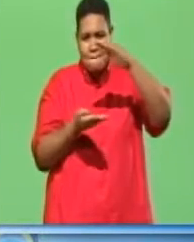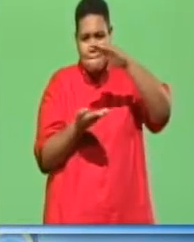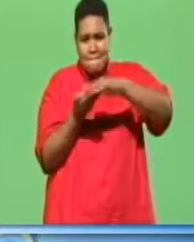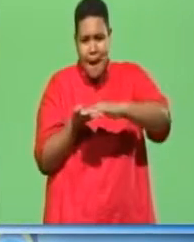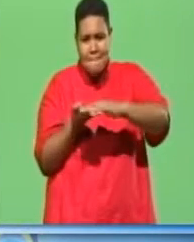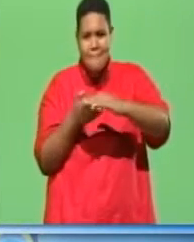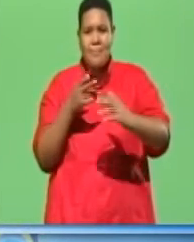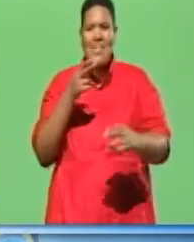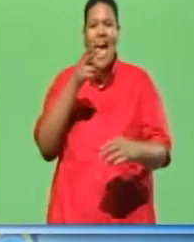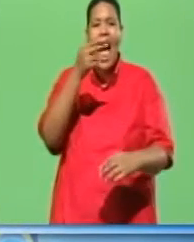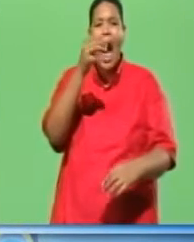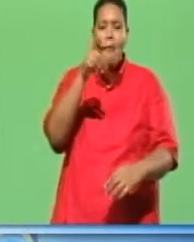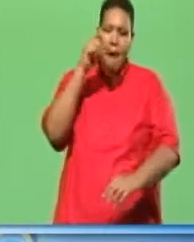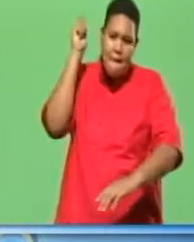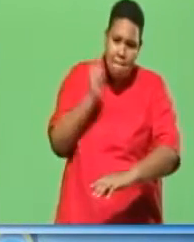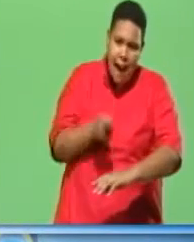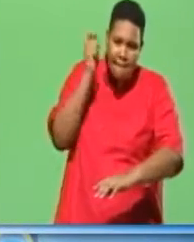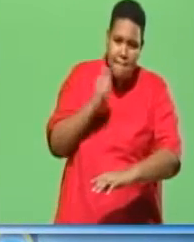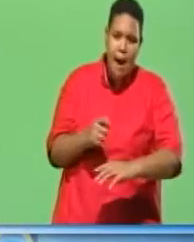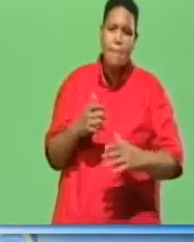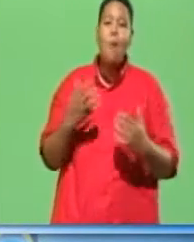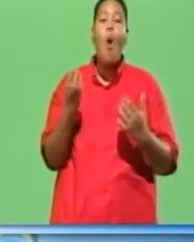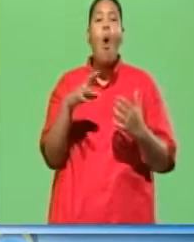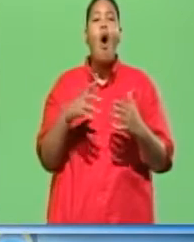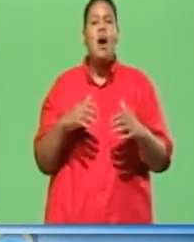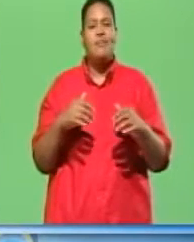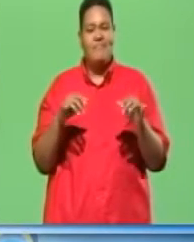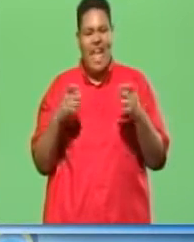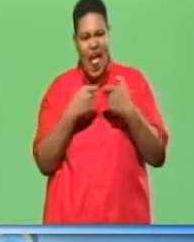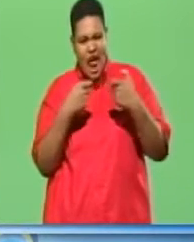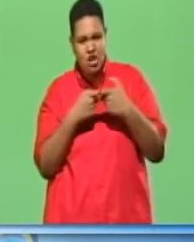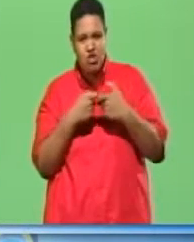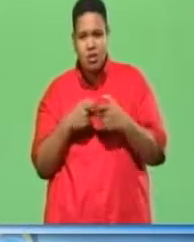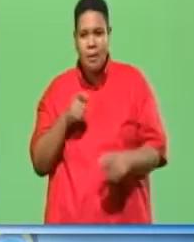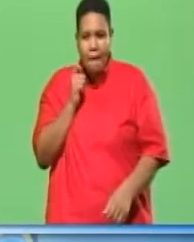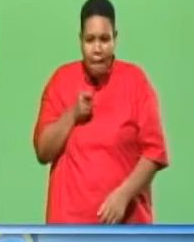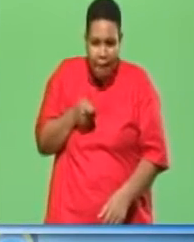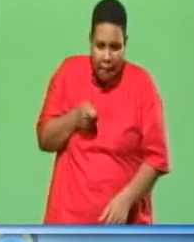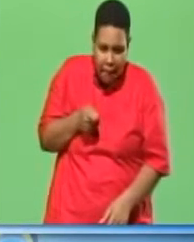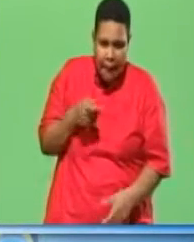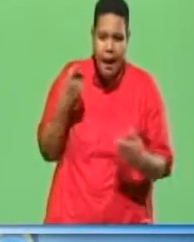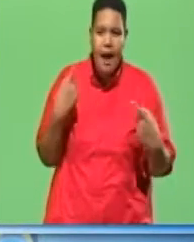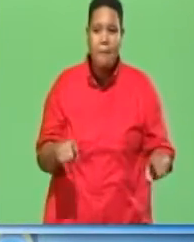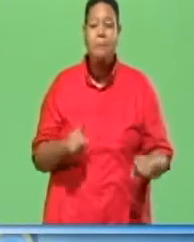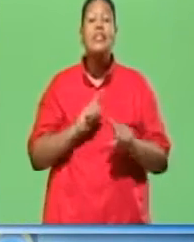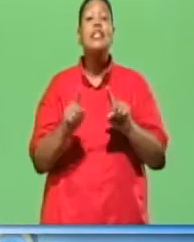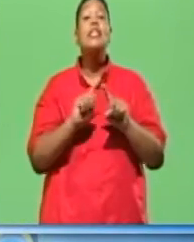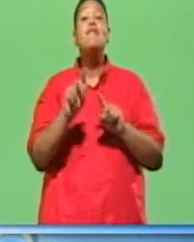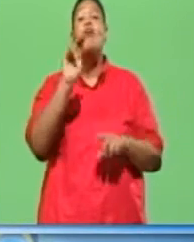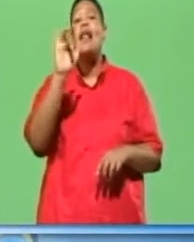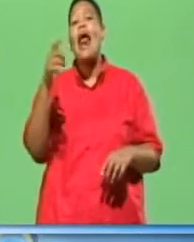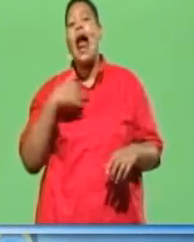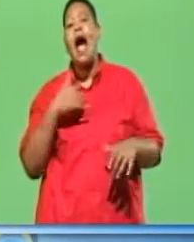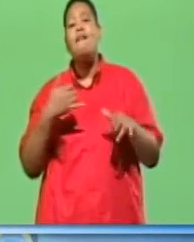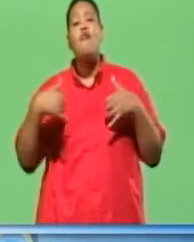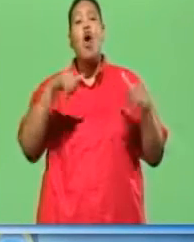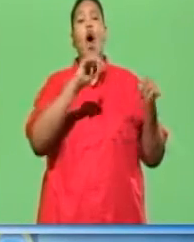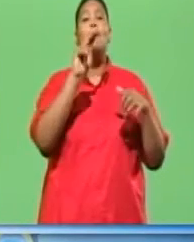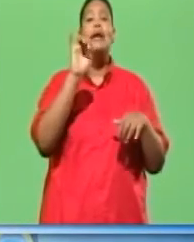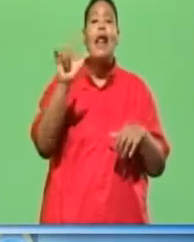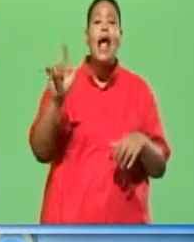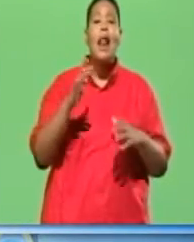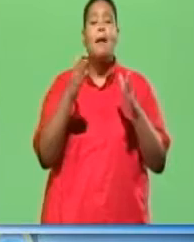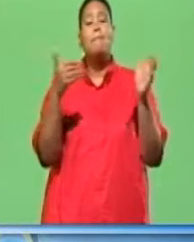hammer or power tool. There are several types of nails. Main types include common nails, box nails,